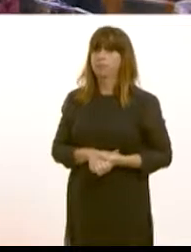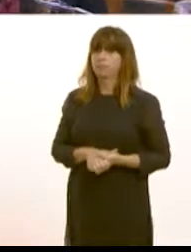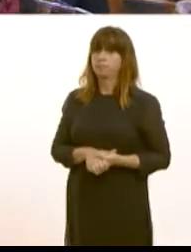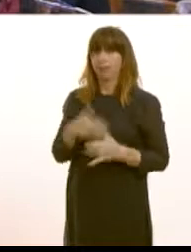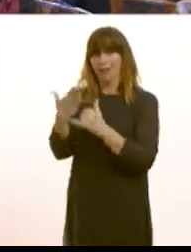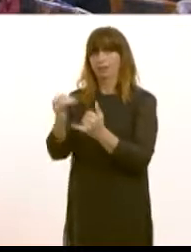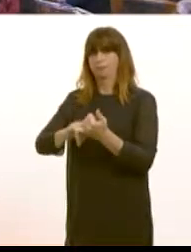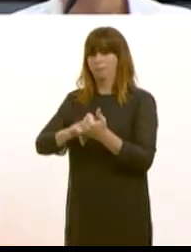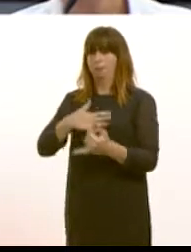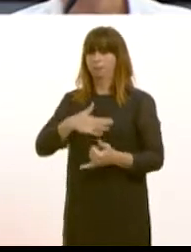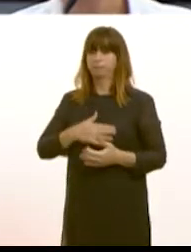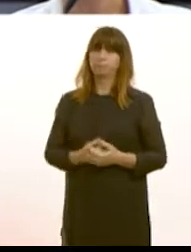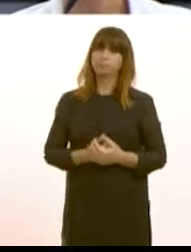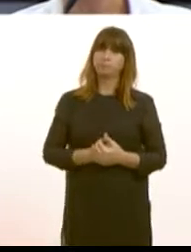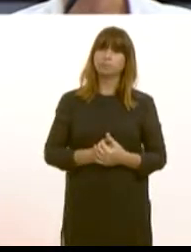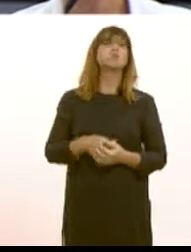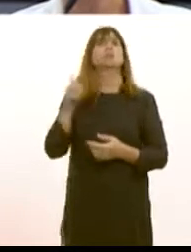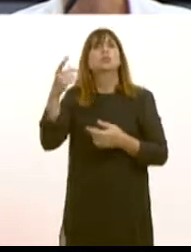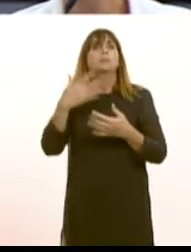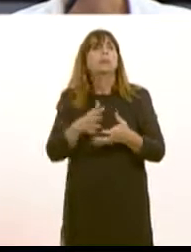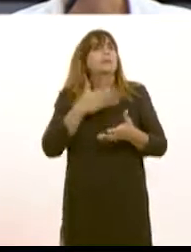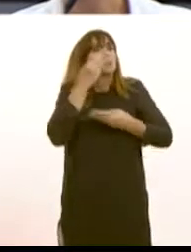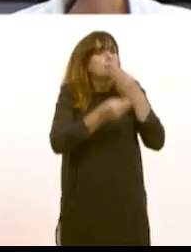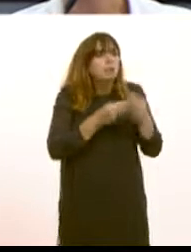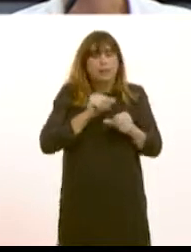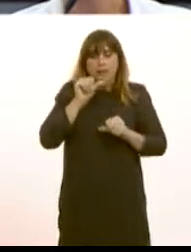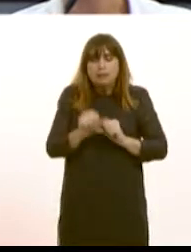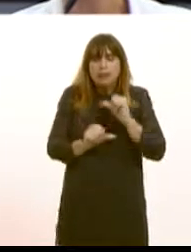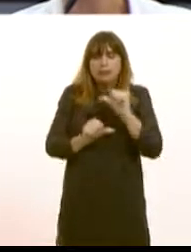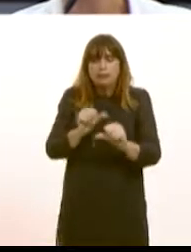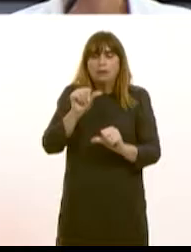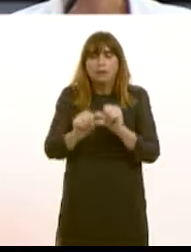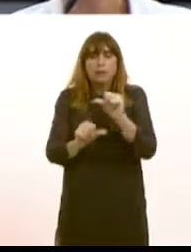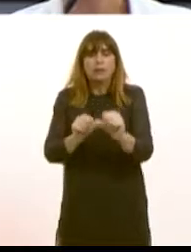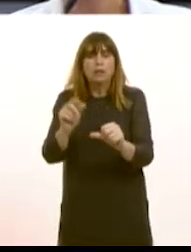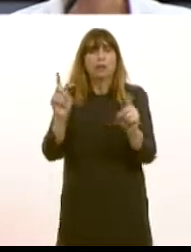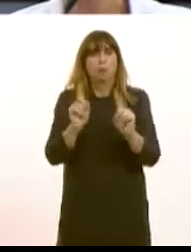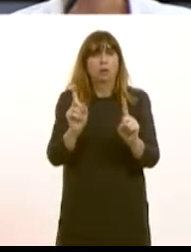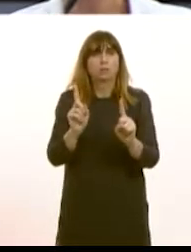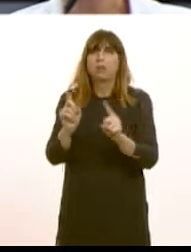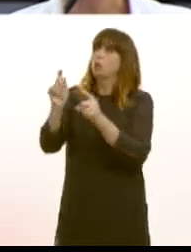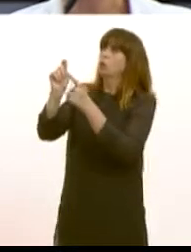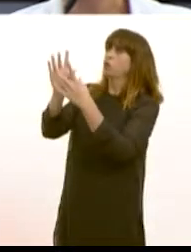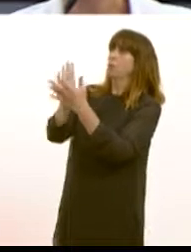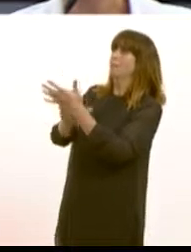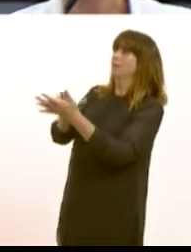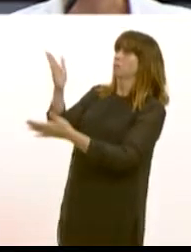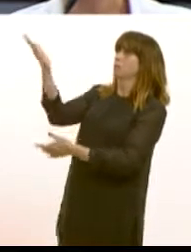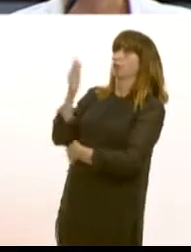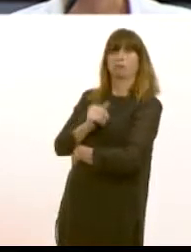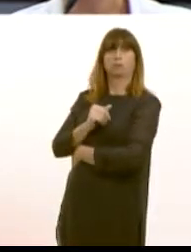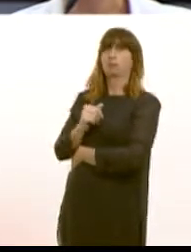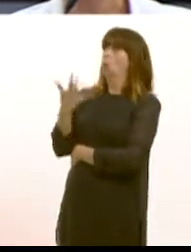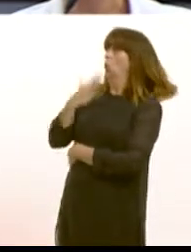outlined the next steps you've outlined what you'd like to see the Prime Minister do but you haven't told us what you